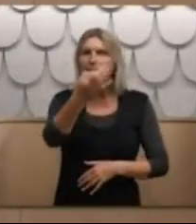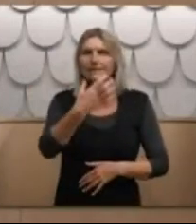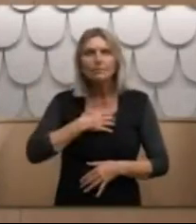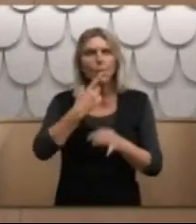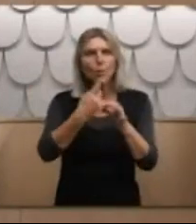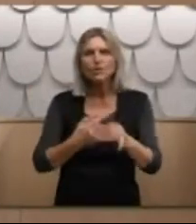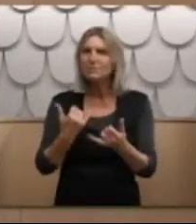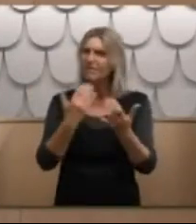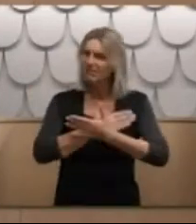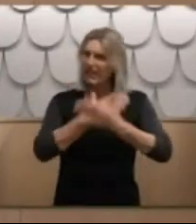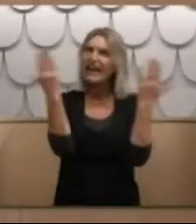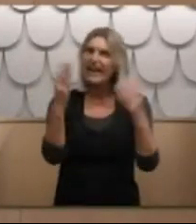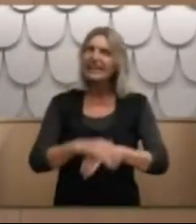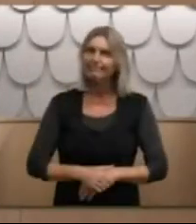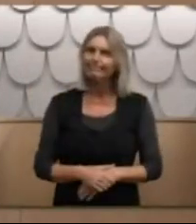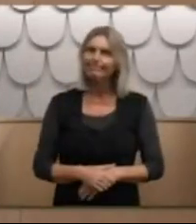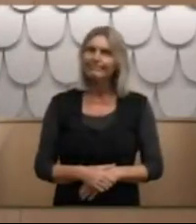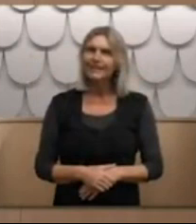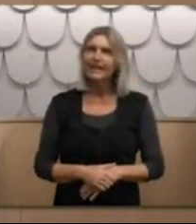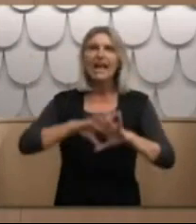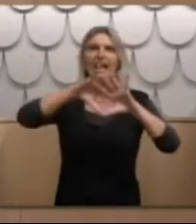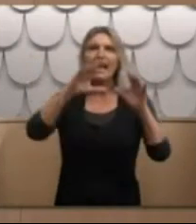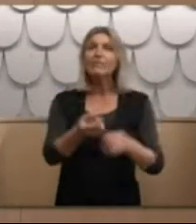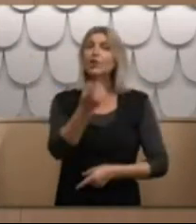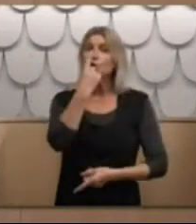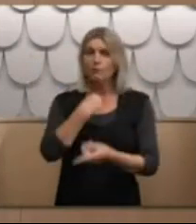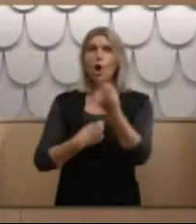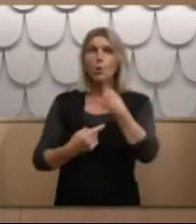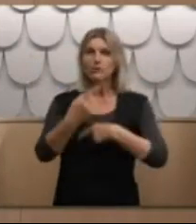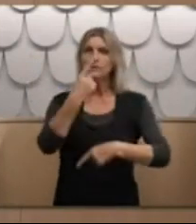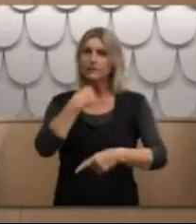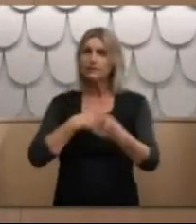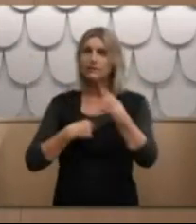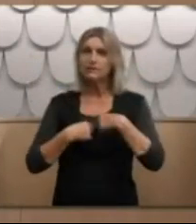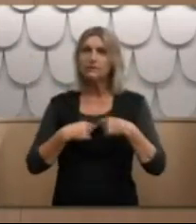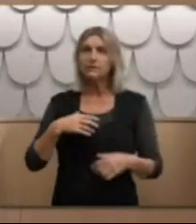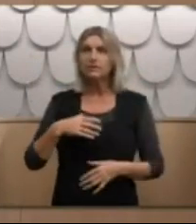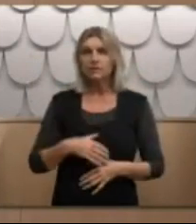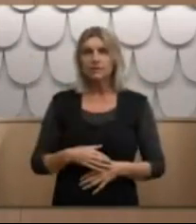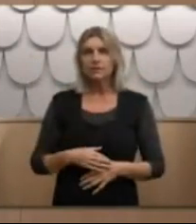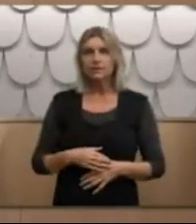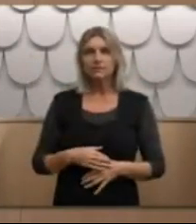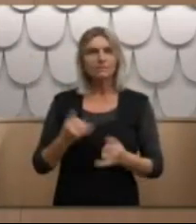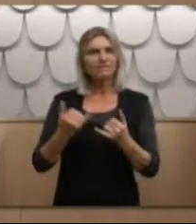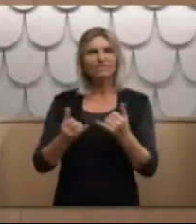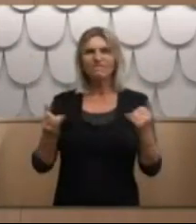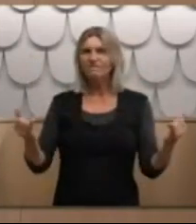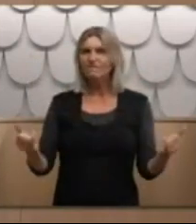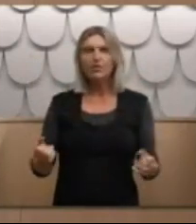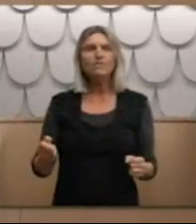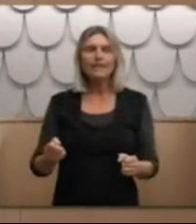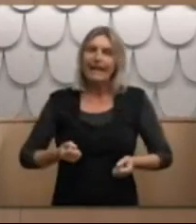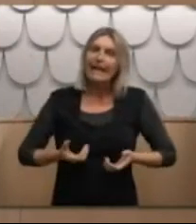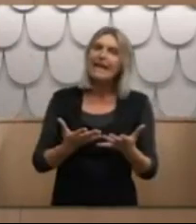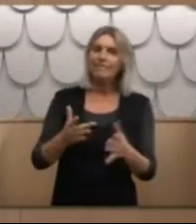eloquent and everything you say here has just leapt out of the page because of your courage in coming to say it